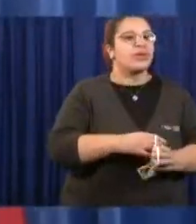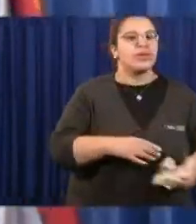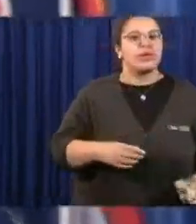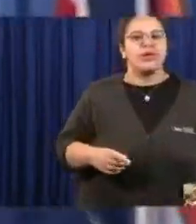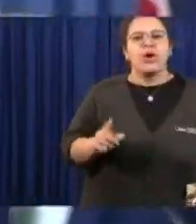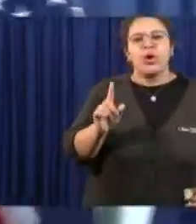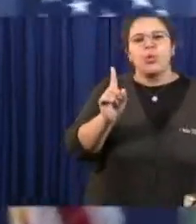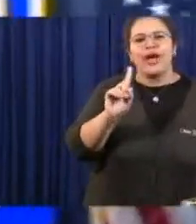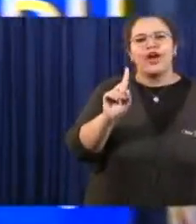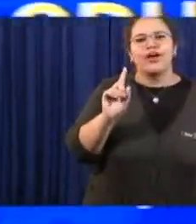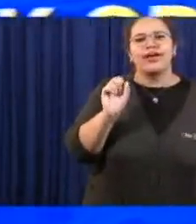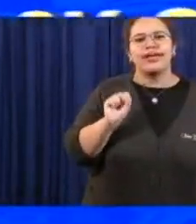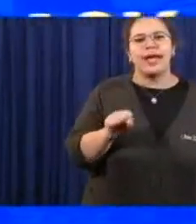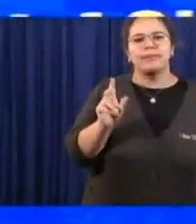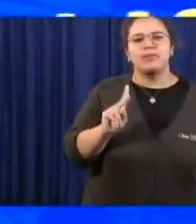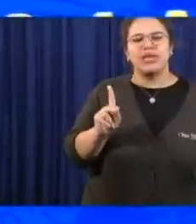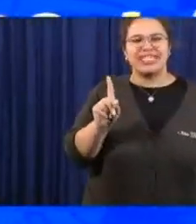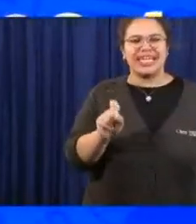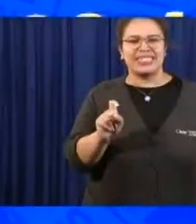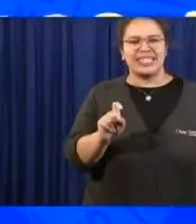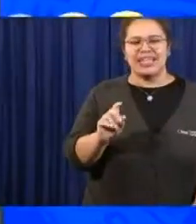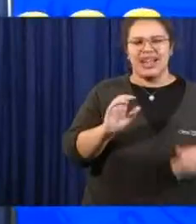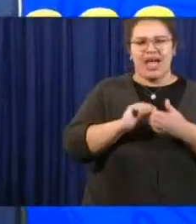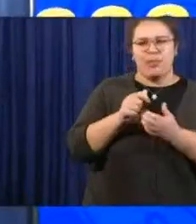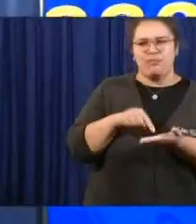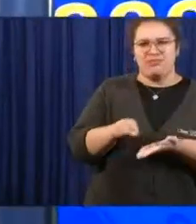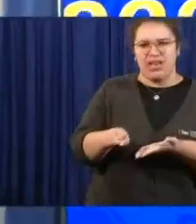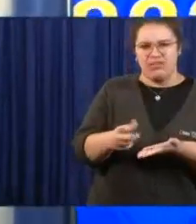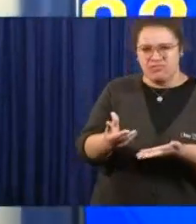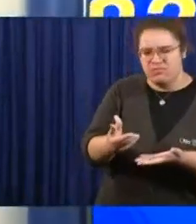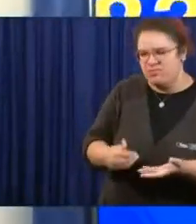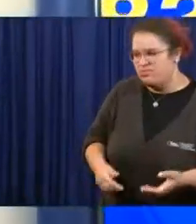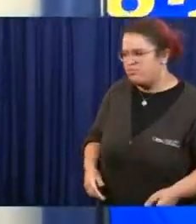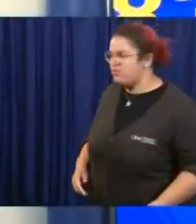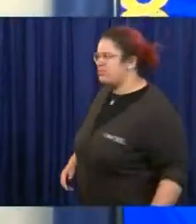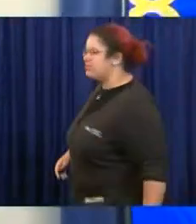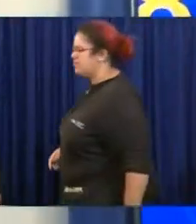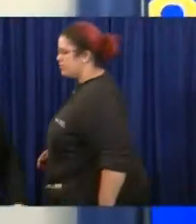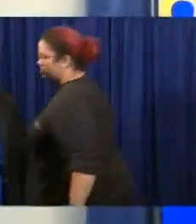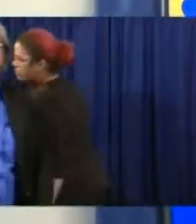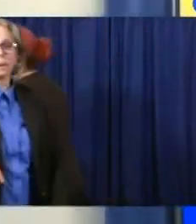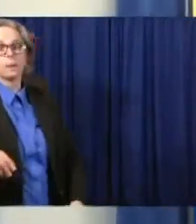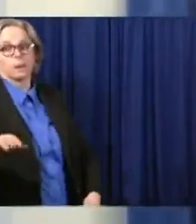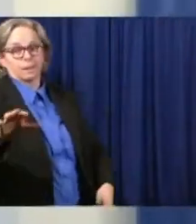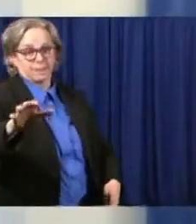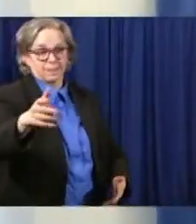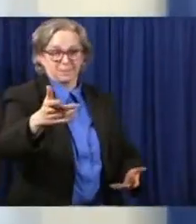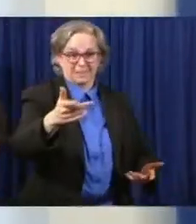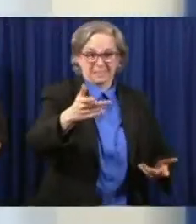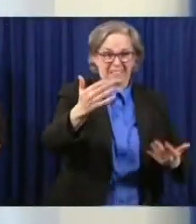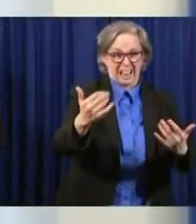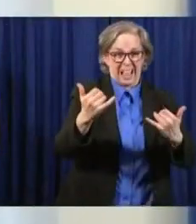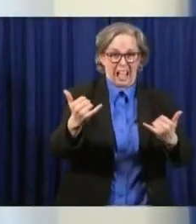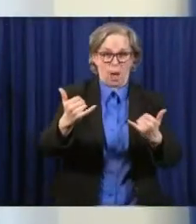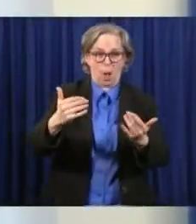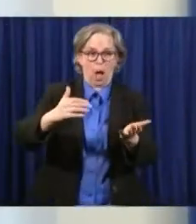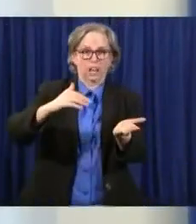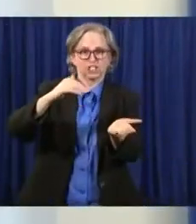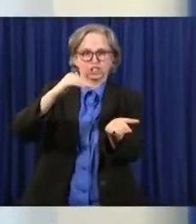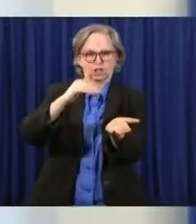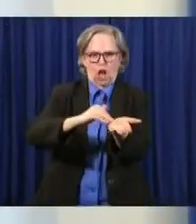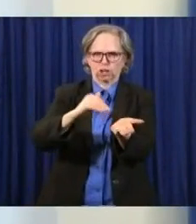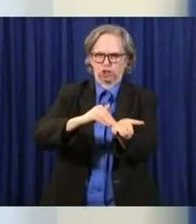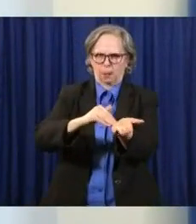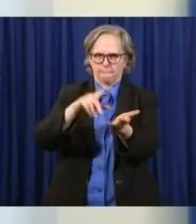Right now, we do tell people, when you talk to your physician, a physician has to do an order. And when a physician